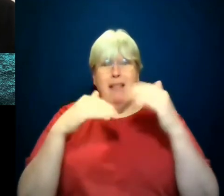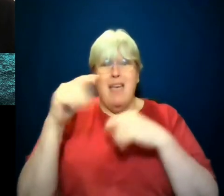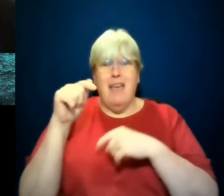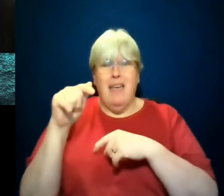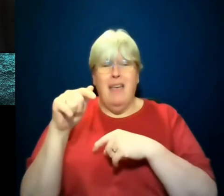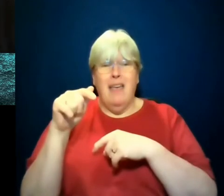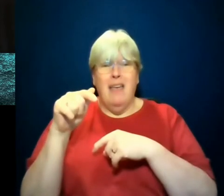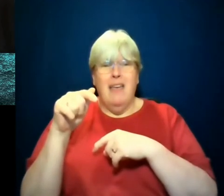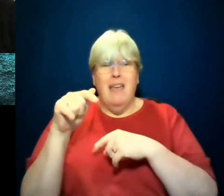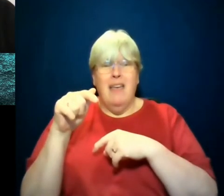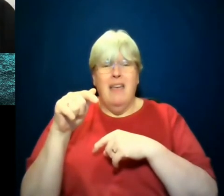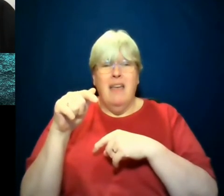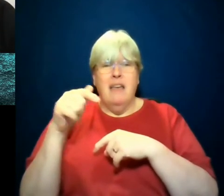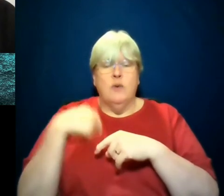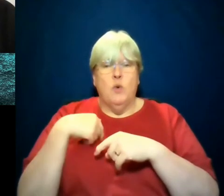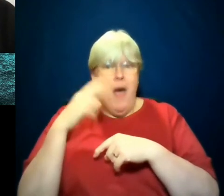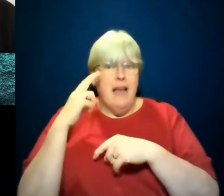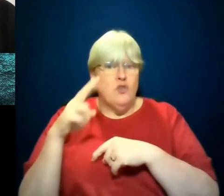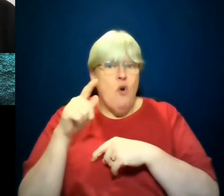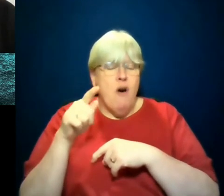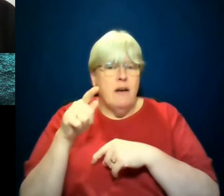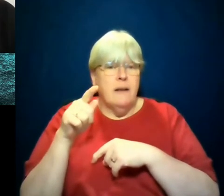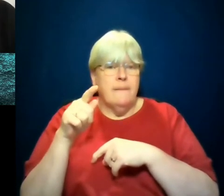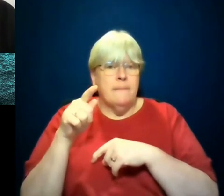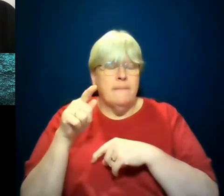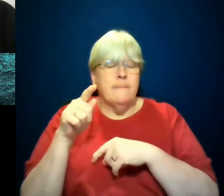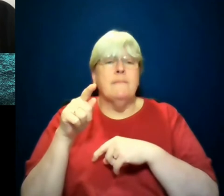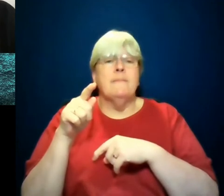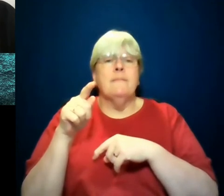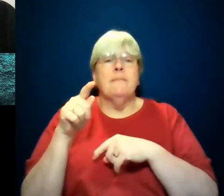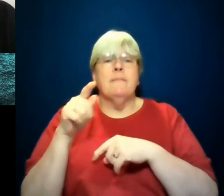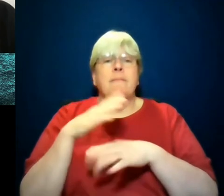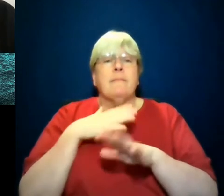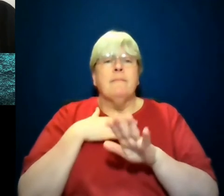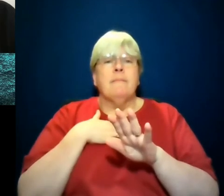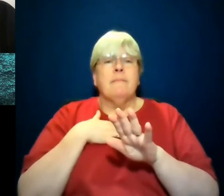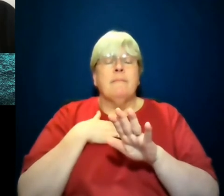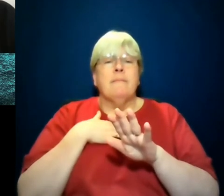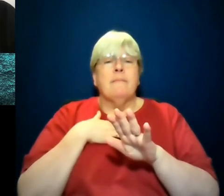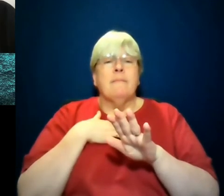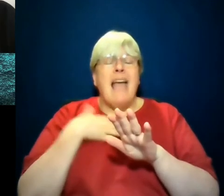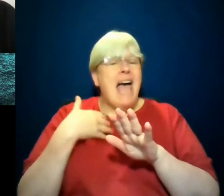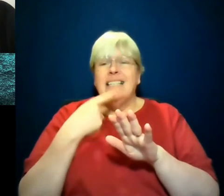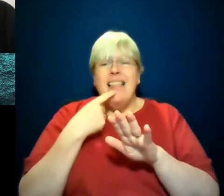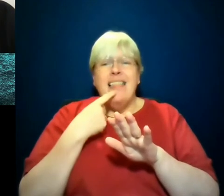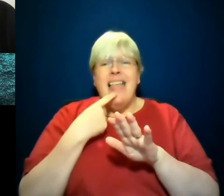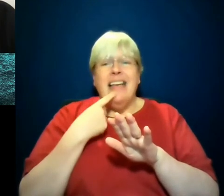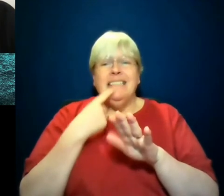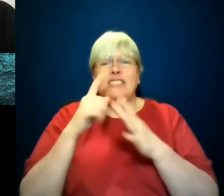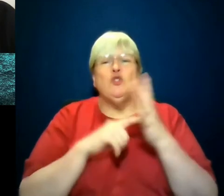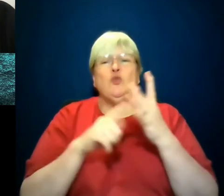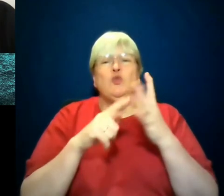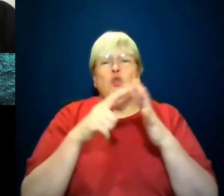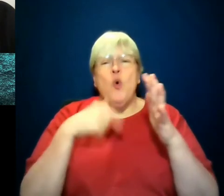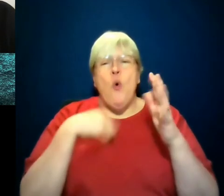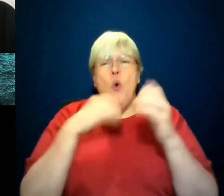And what I saw, I actually did not like Joe Biden saying he gave his speech afterwards. This is not who we